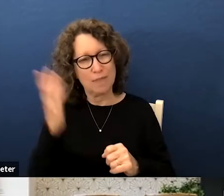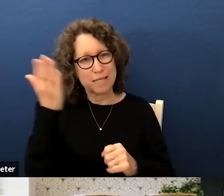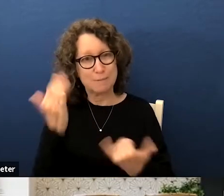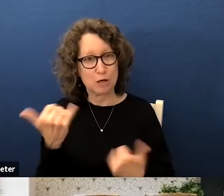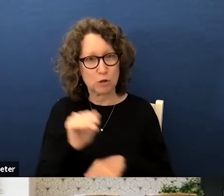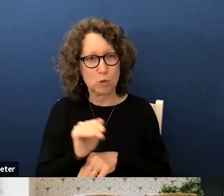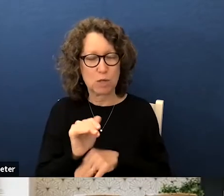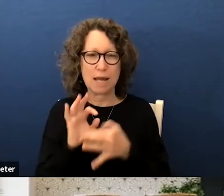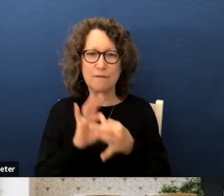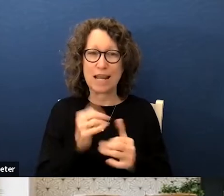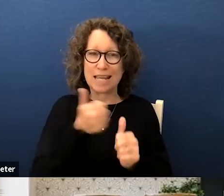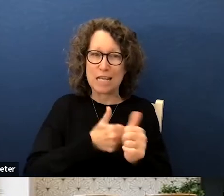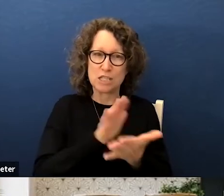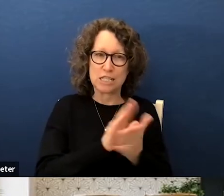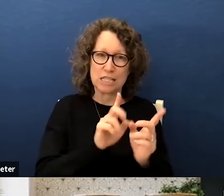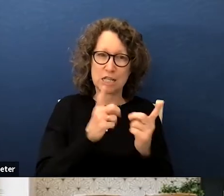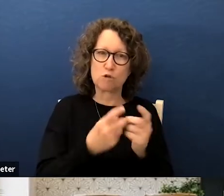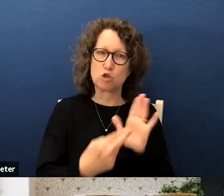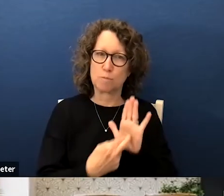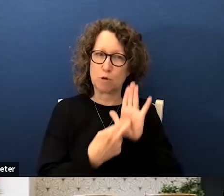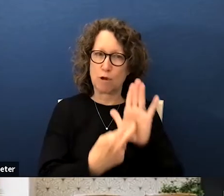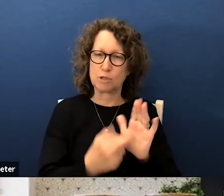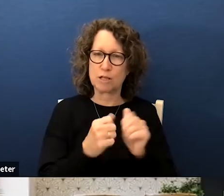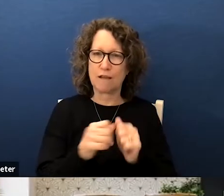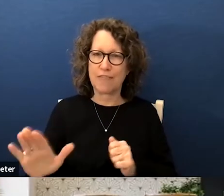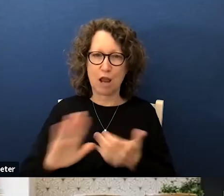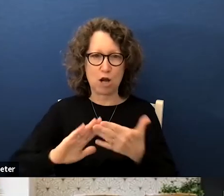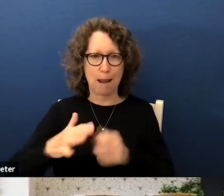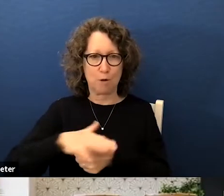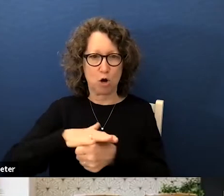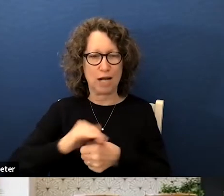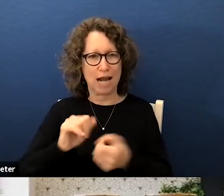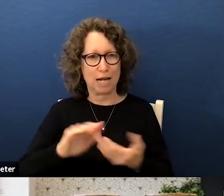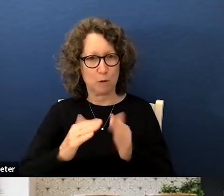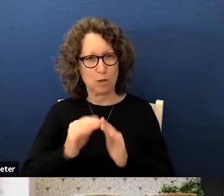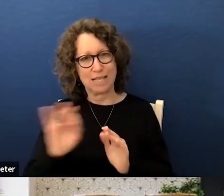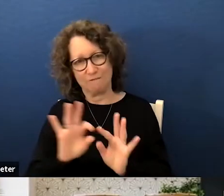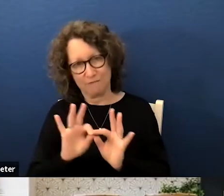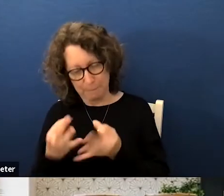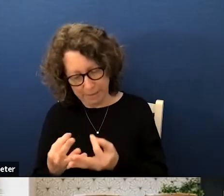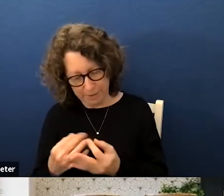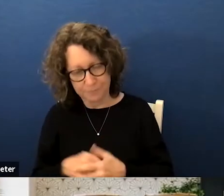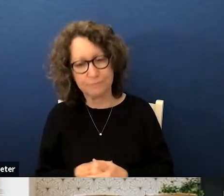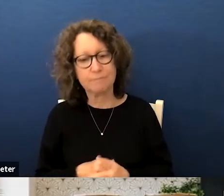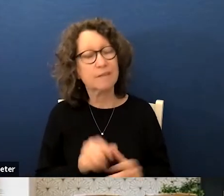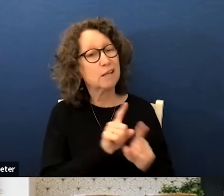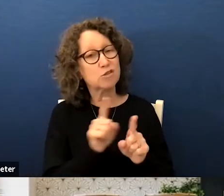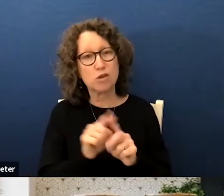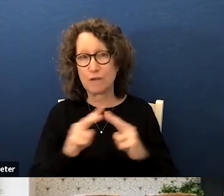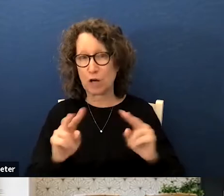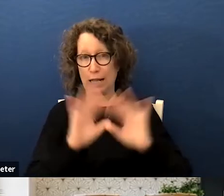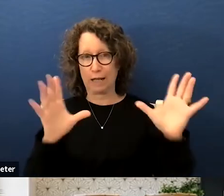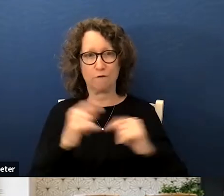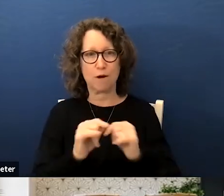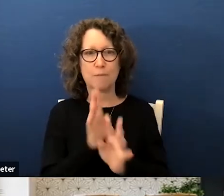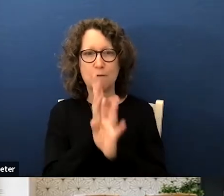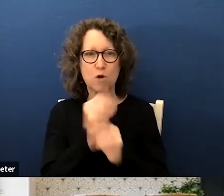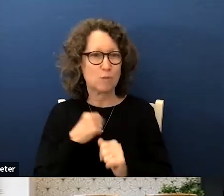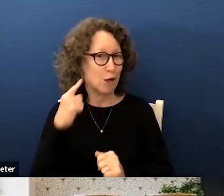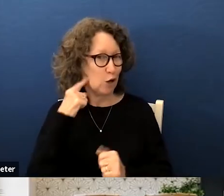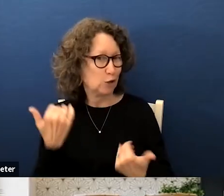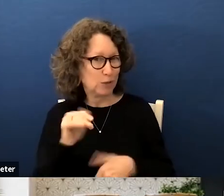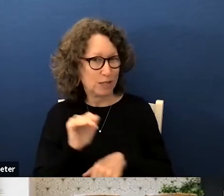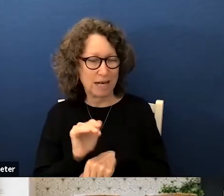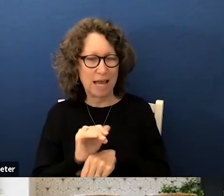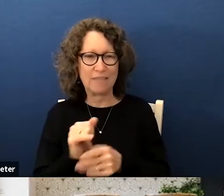as far as that each district should be representative of their neighborhoods and their communities and their families it's also very clear from the voices that we heard tonight